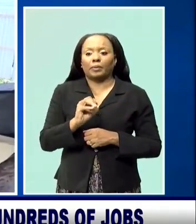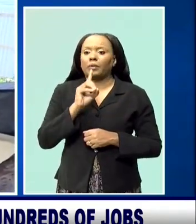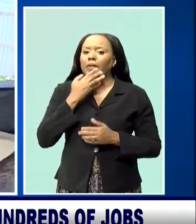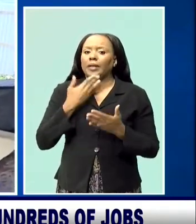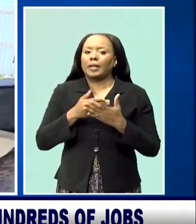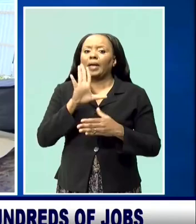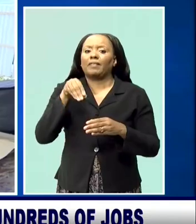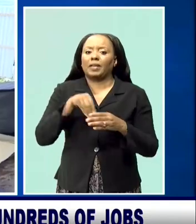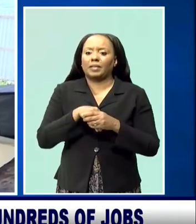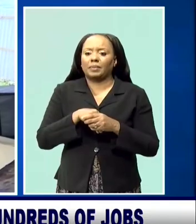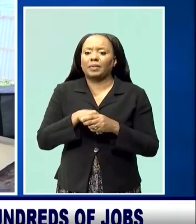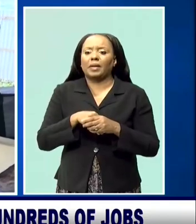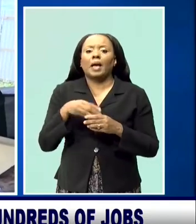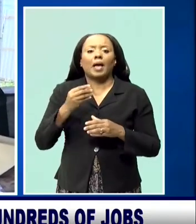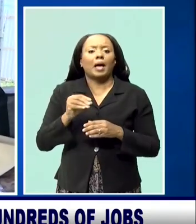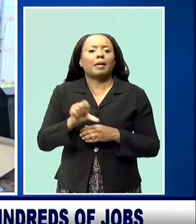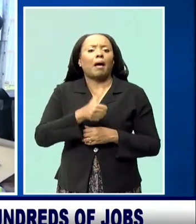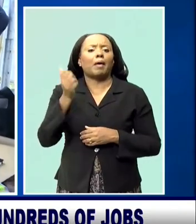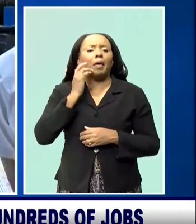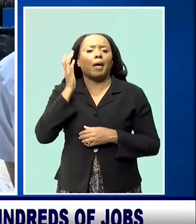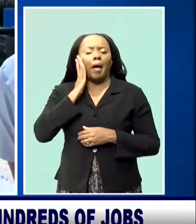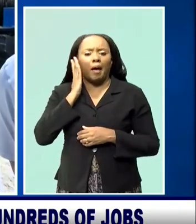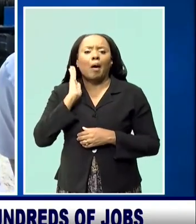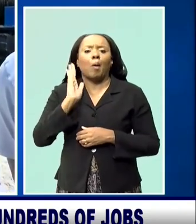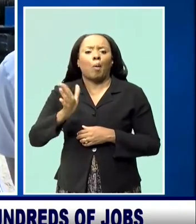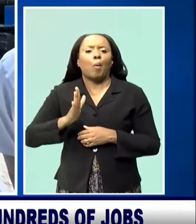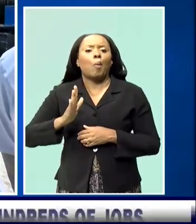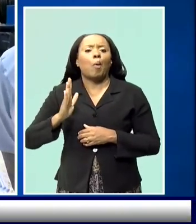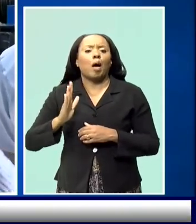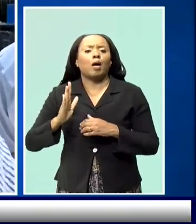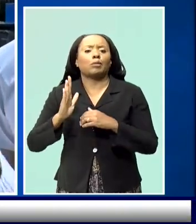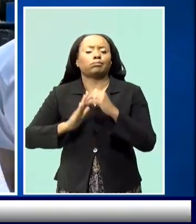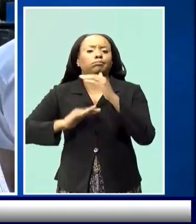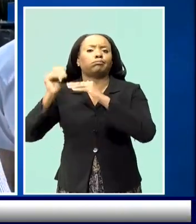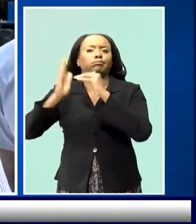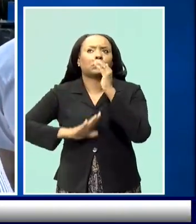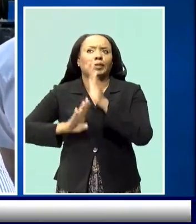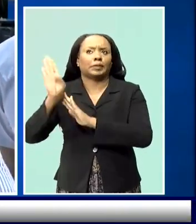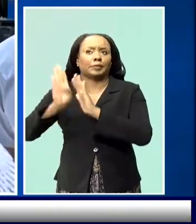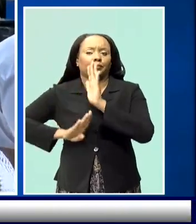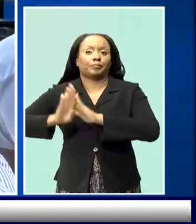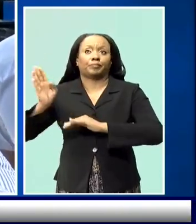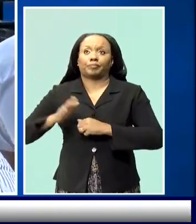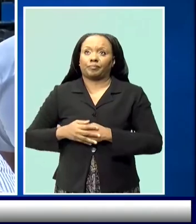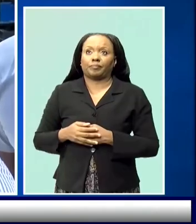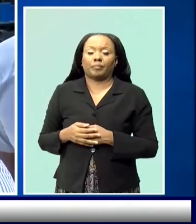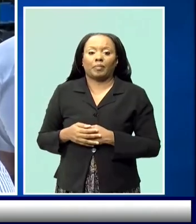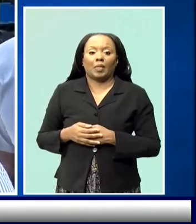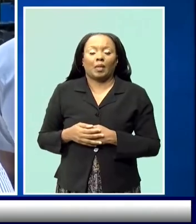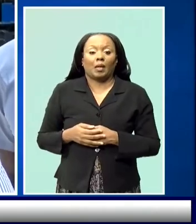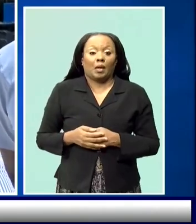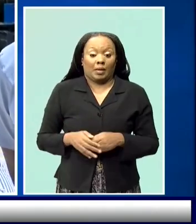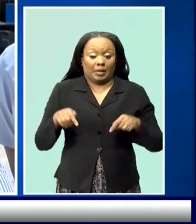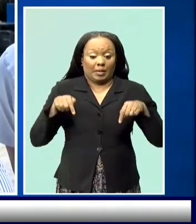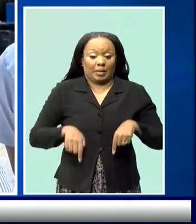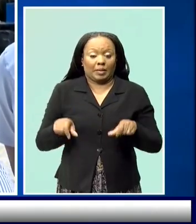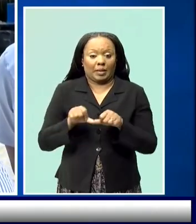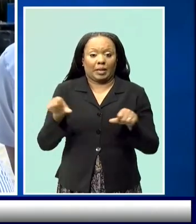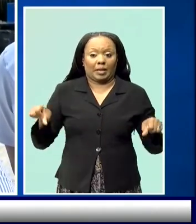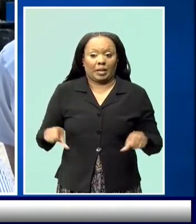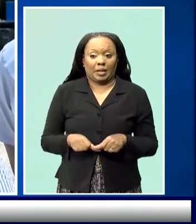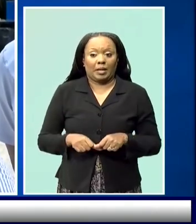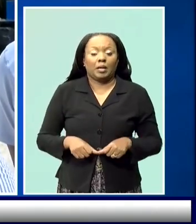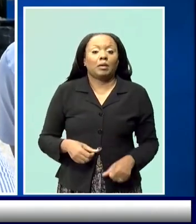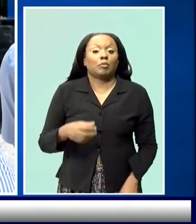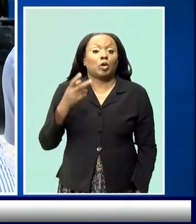happening here is the exact thing that we want to happen. On this site stood two hotels. One of the oldest